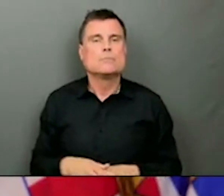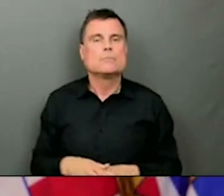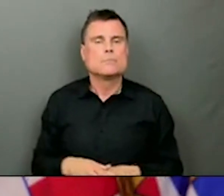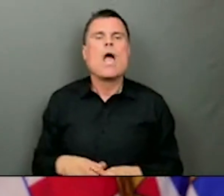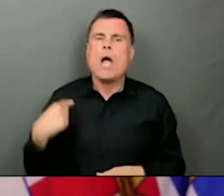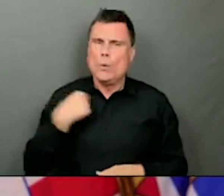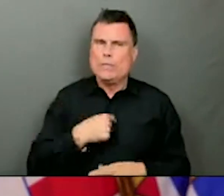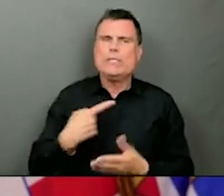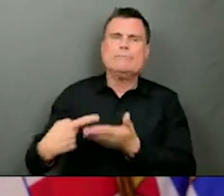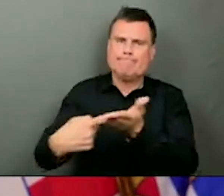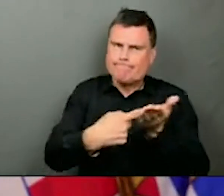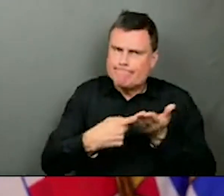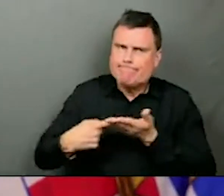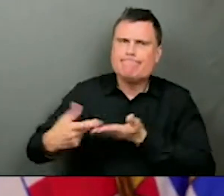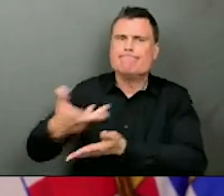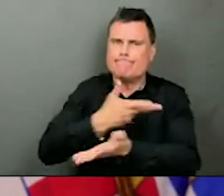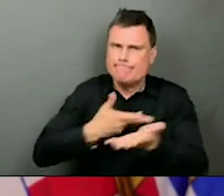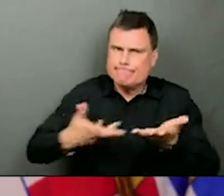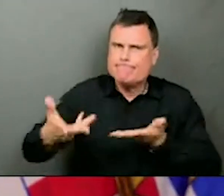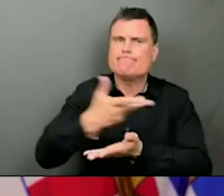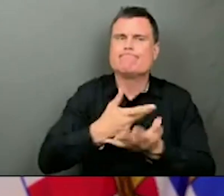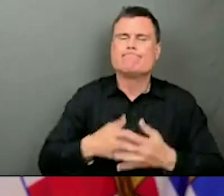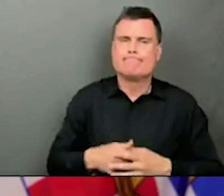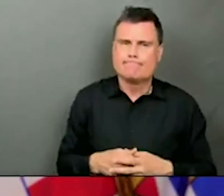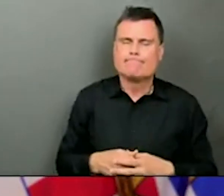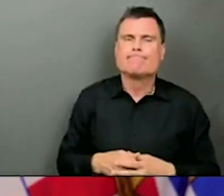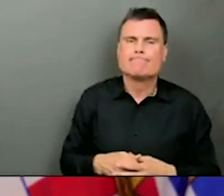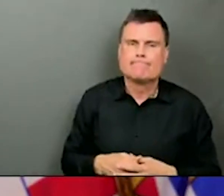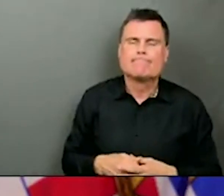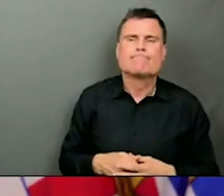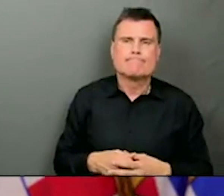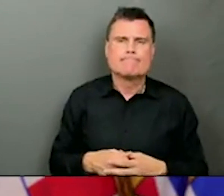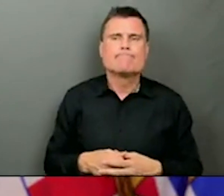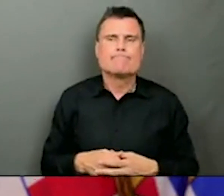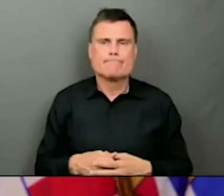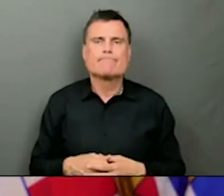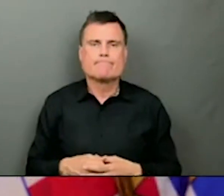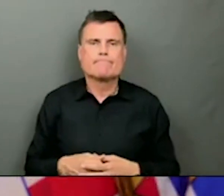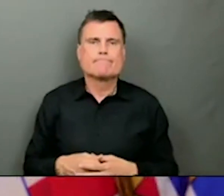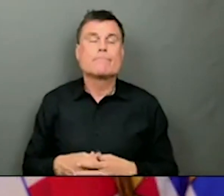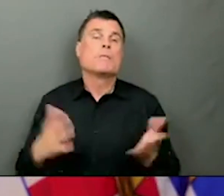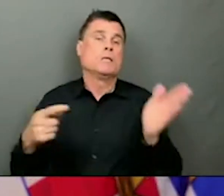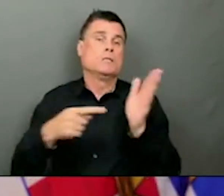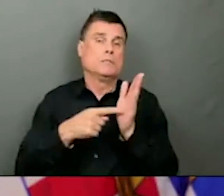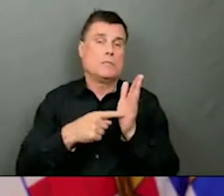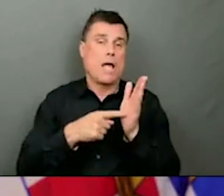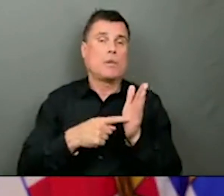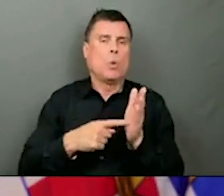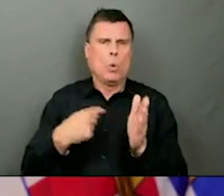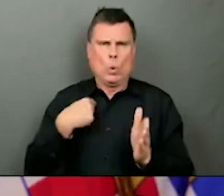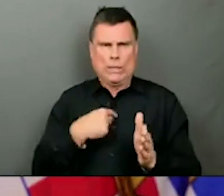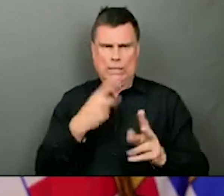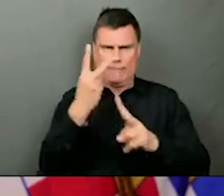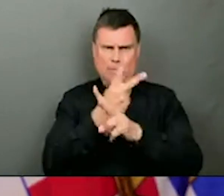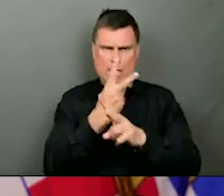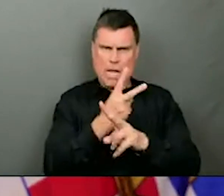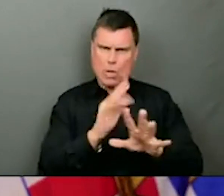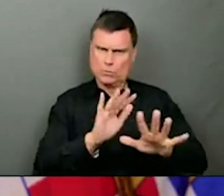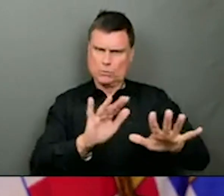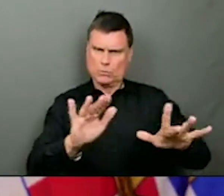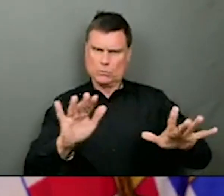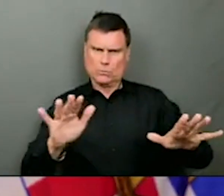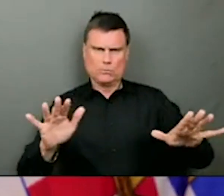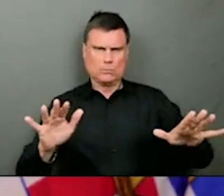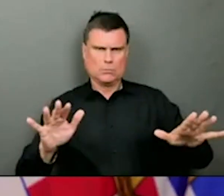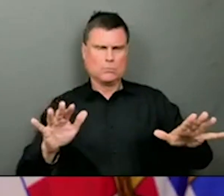determining that we didn't need more AstraZeneca vaccine and that we were going to reserve the supply we had for